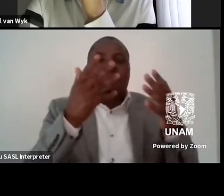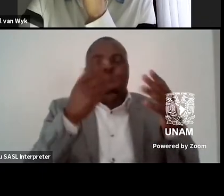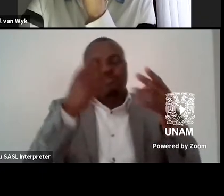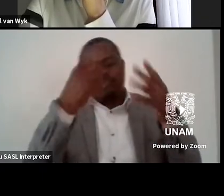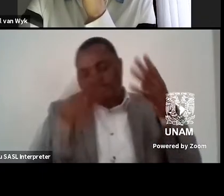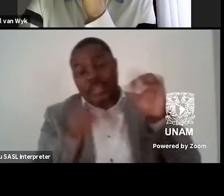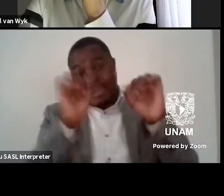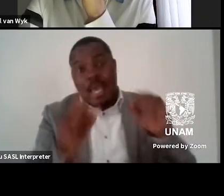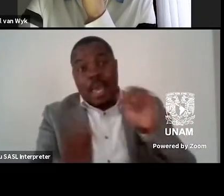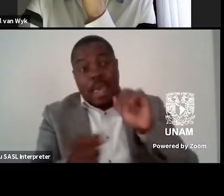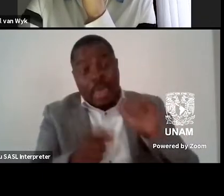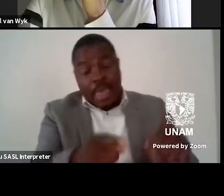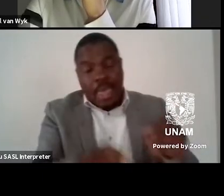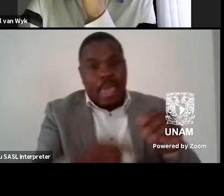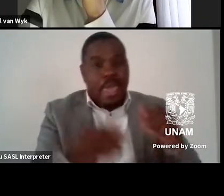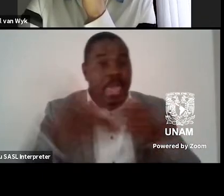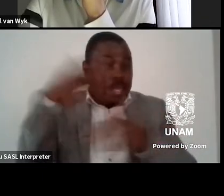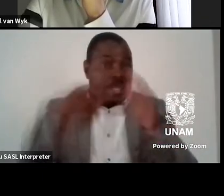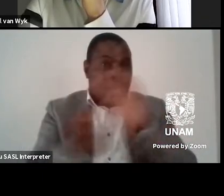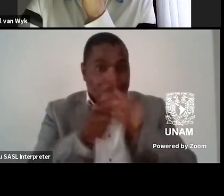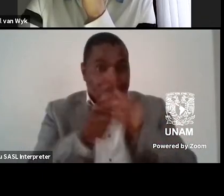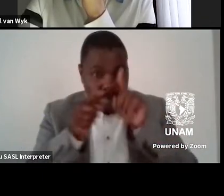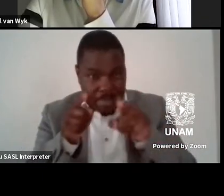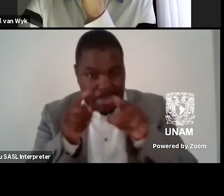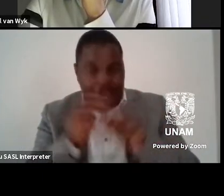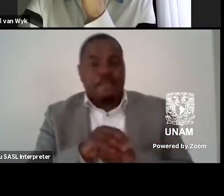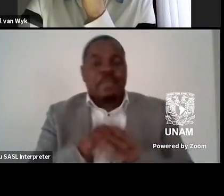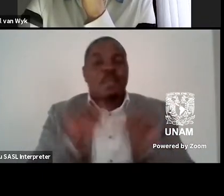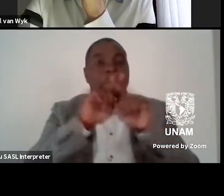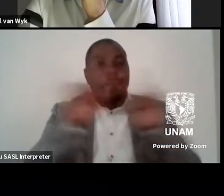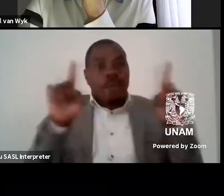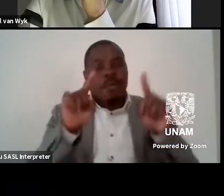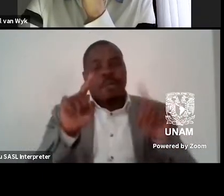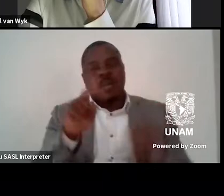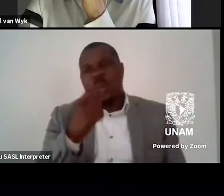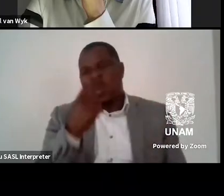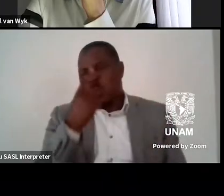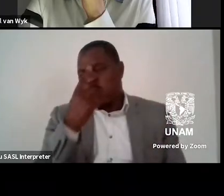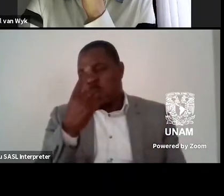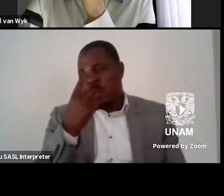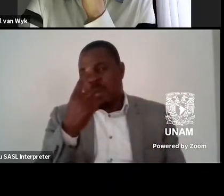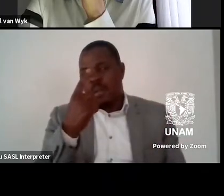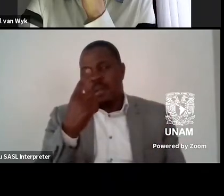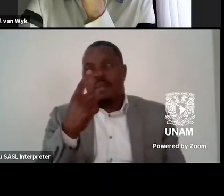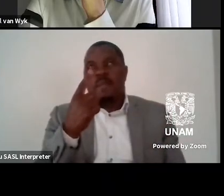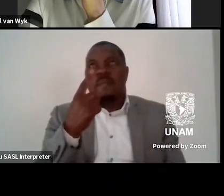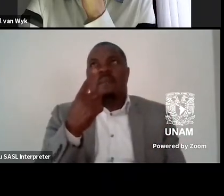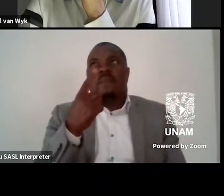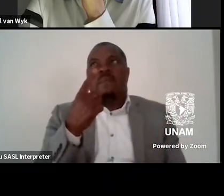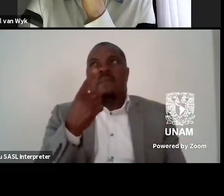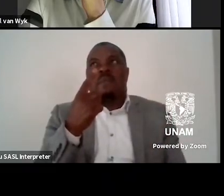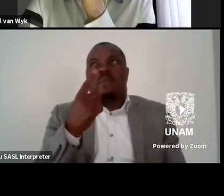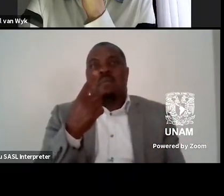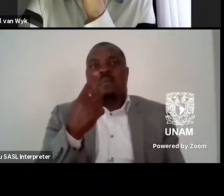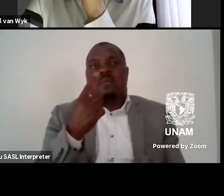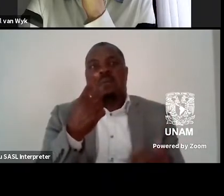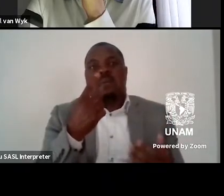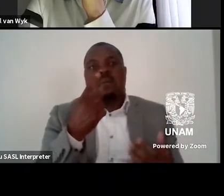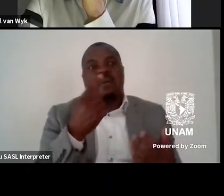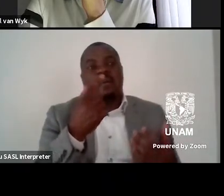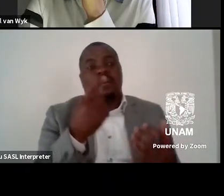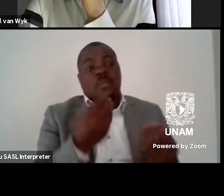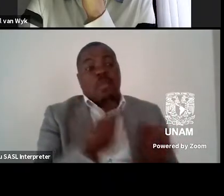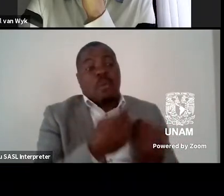etc but I think one of the main trendings in contemporary Mexican literature